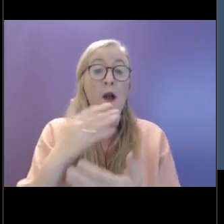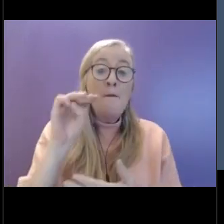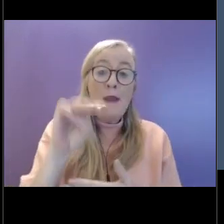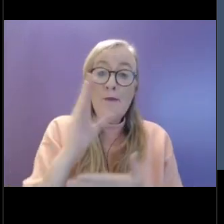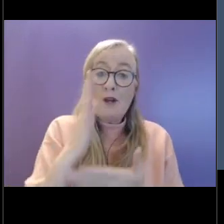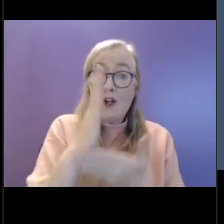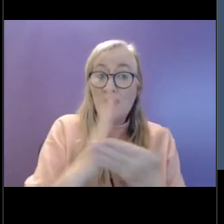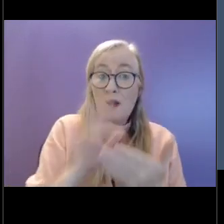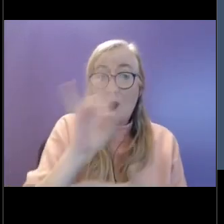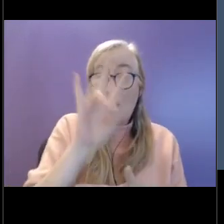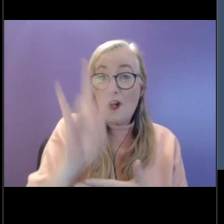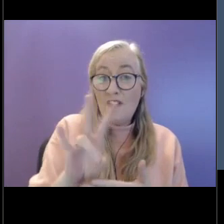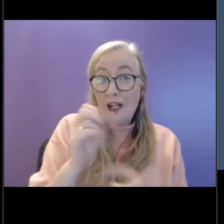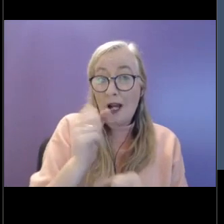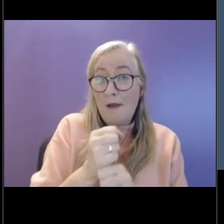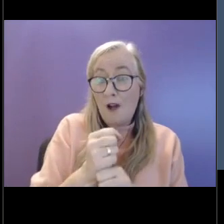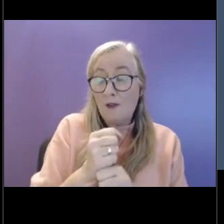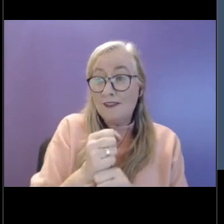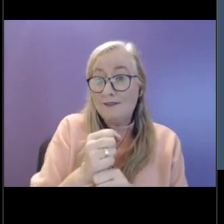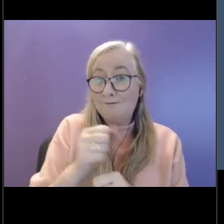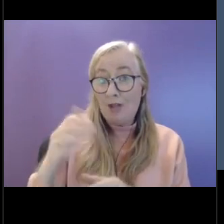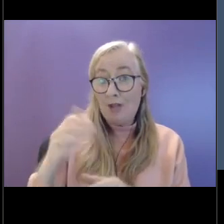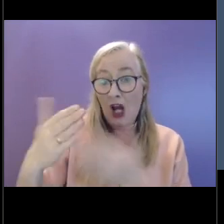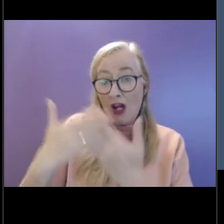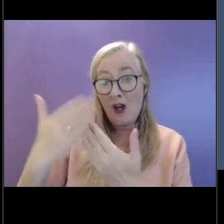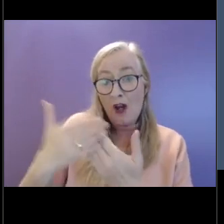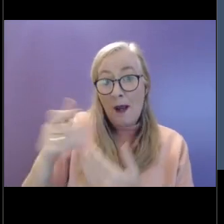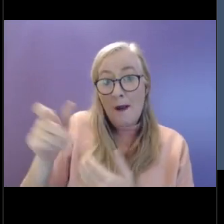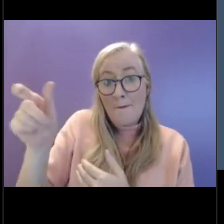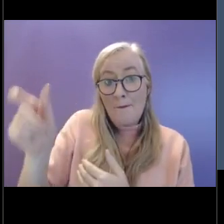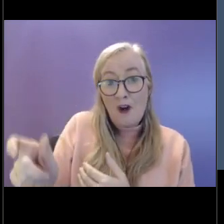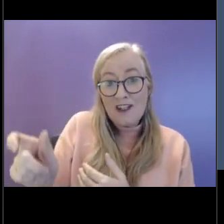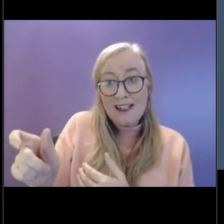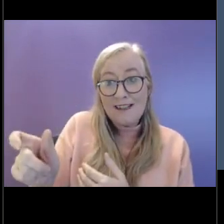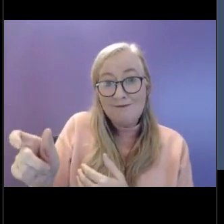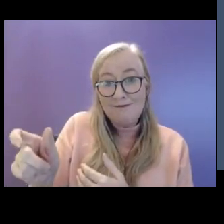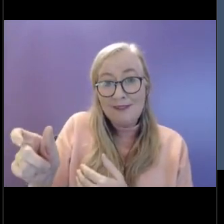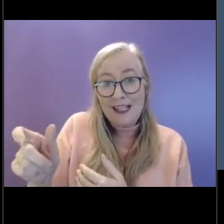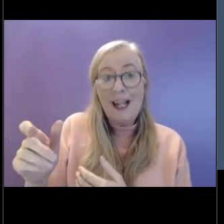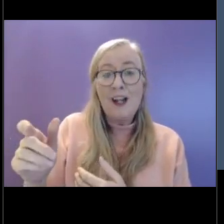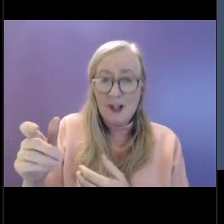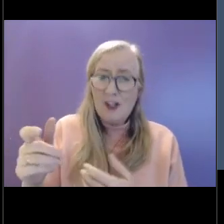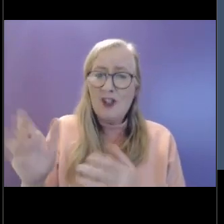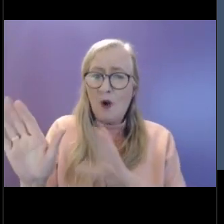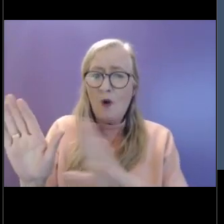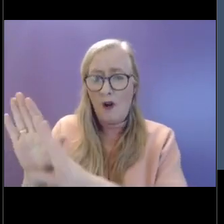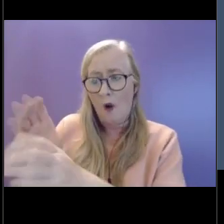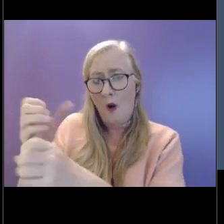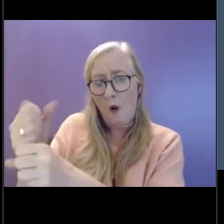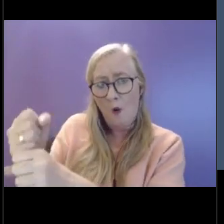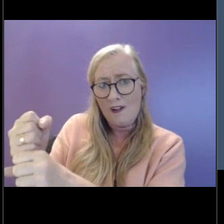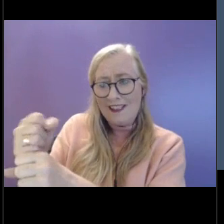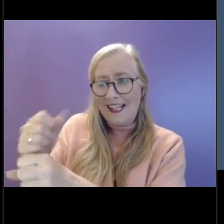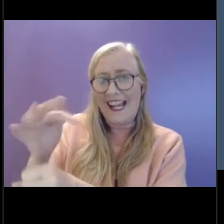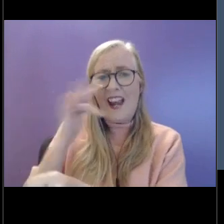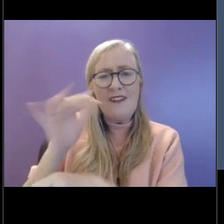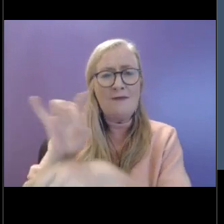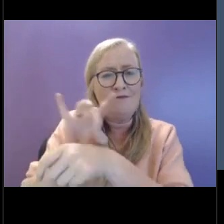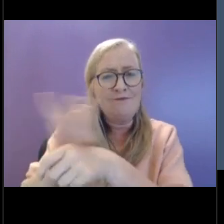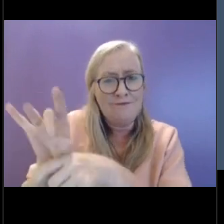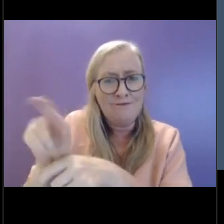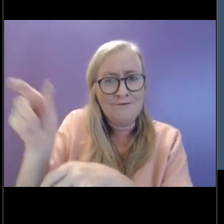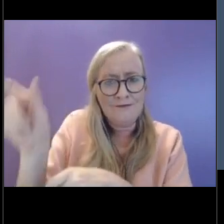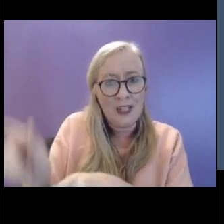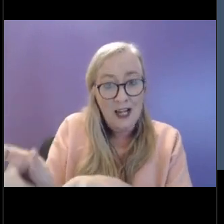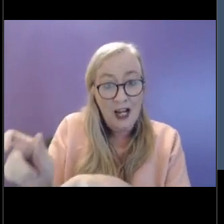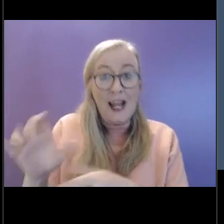you know, the welfare of a young person who's in our life. And what I might say is that we might hold those questions and maybe to get in